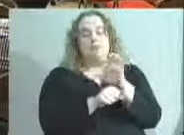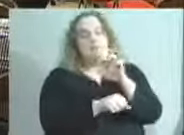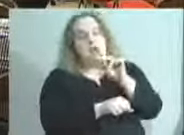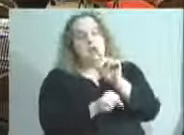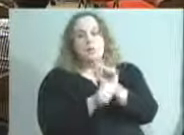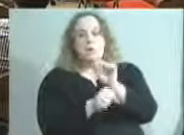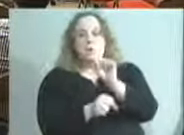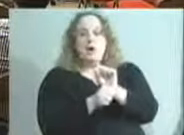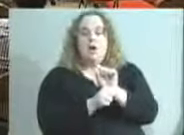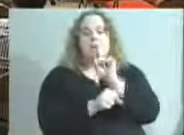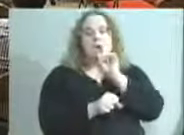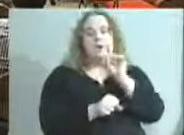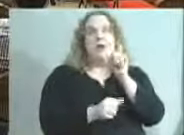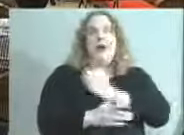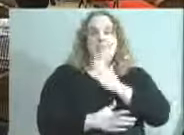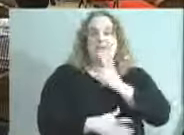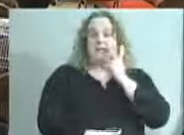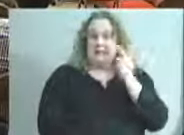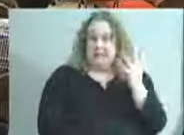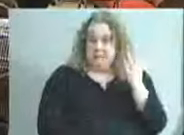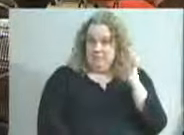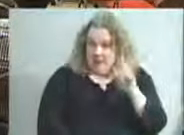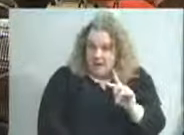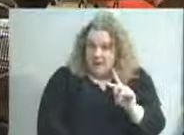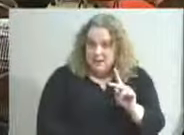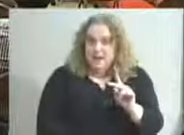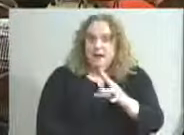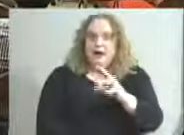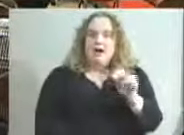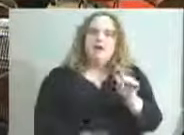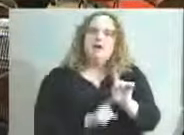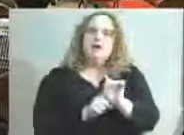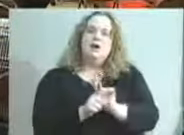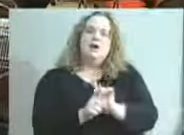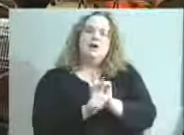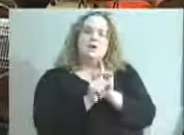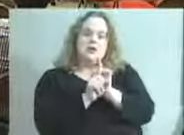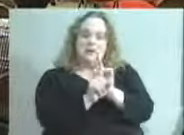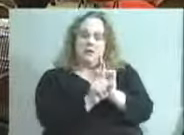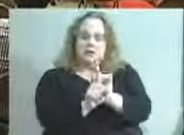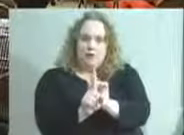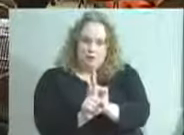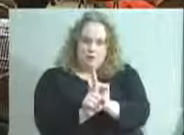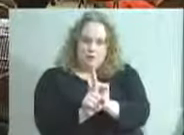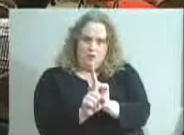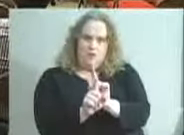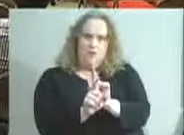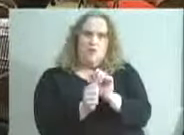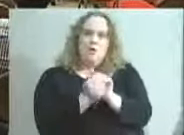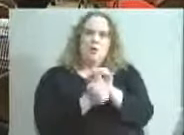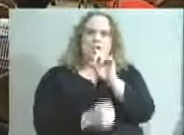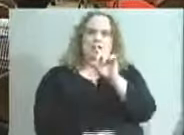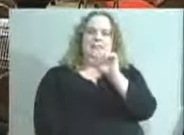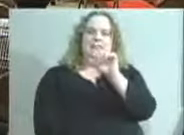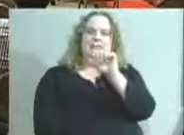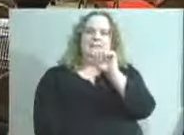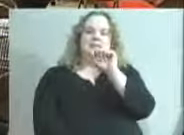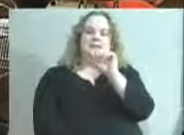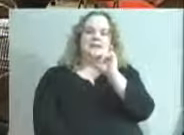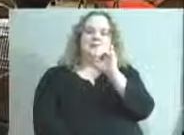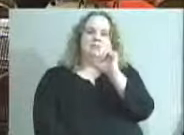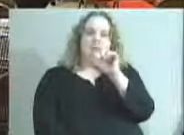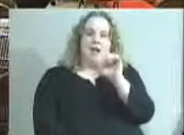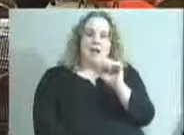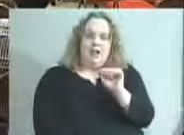delight to see Dustin. Also, today was a shadow with Daniella, and